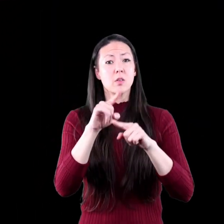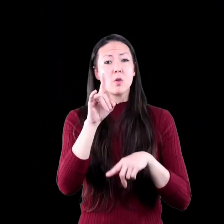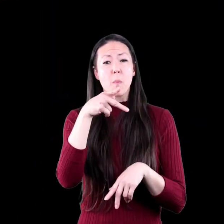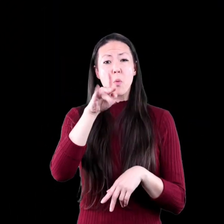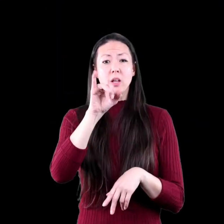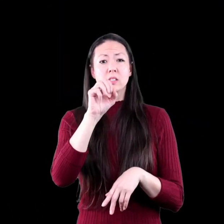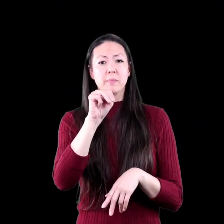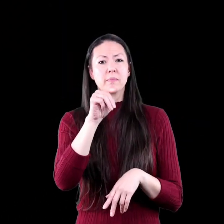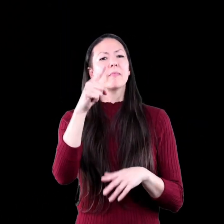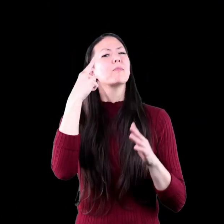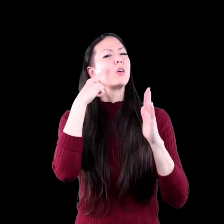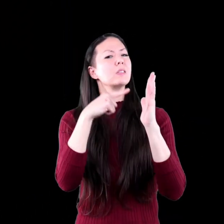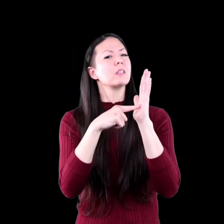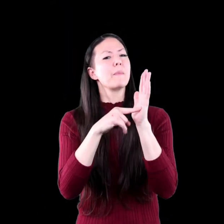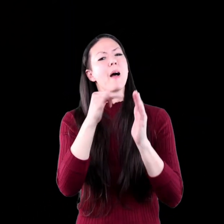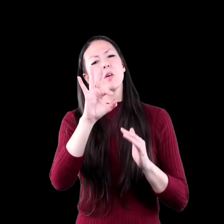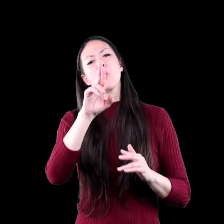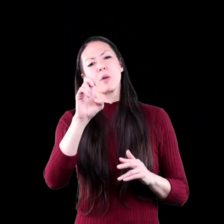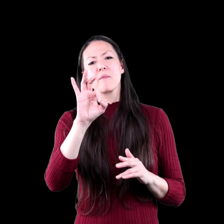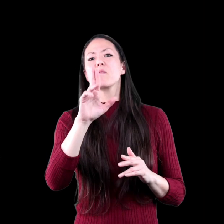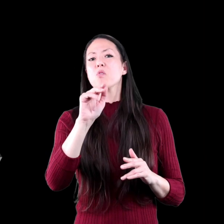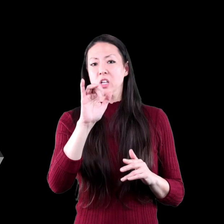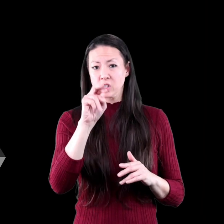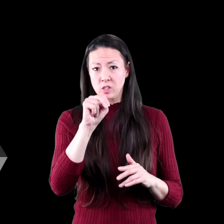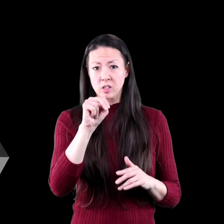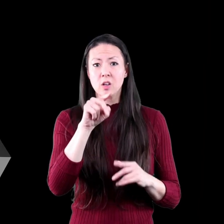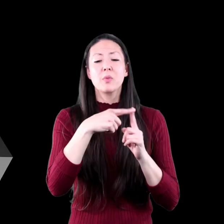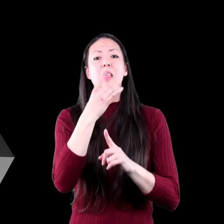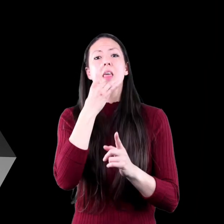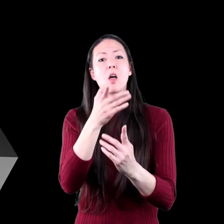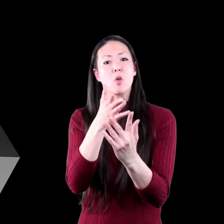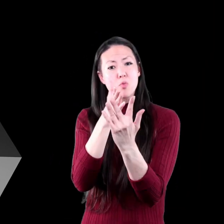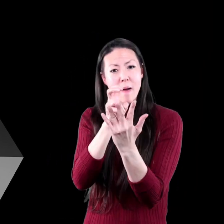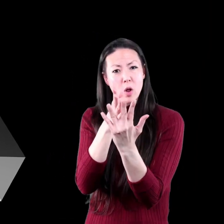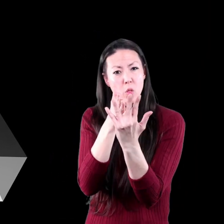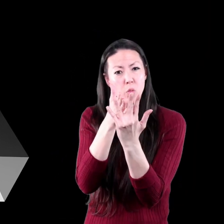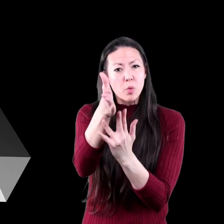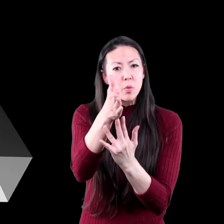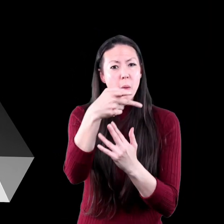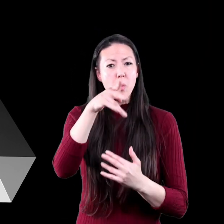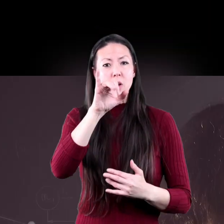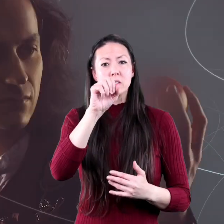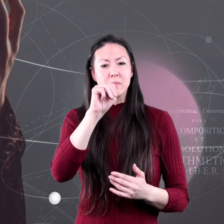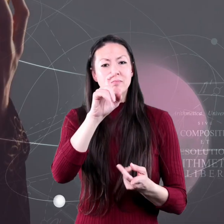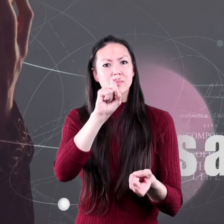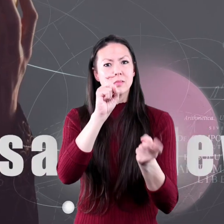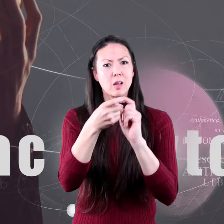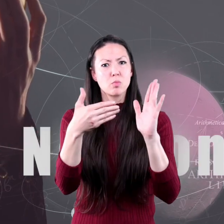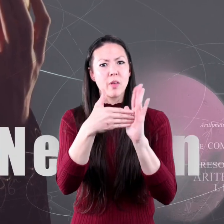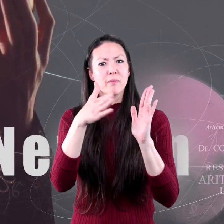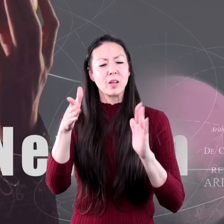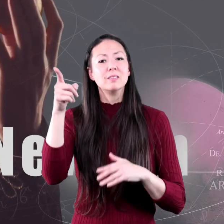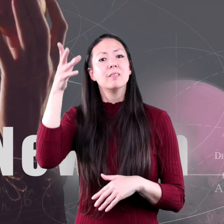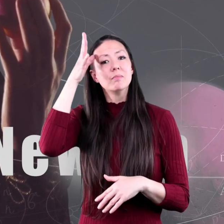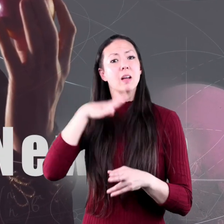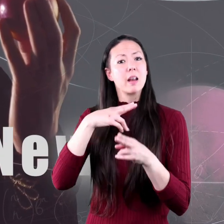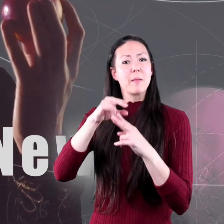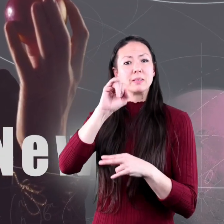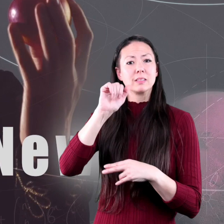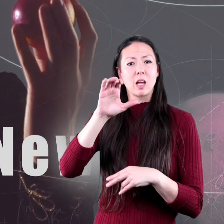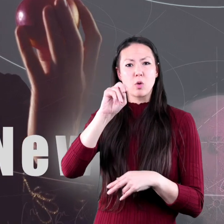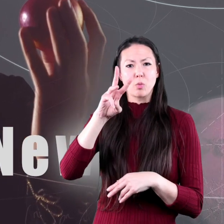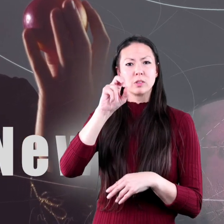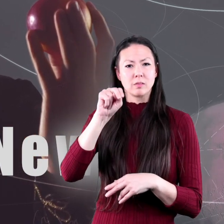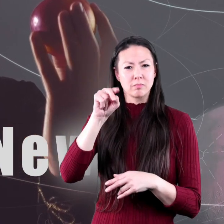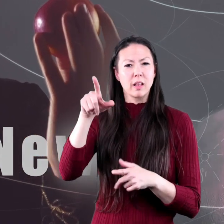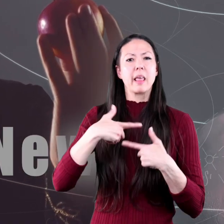an example of refraction. When light travels through the prism, it changes direction. Isaac Newton, a famous scientist